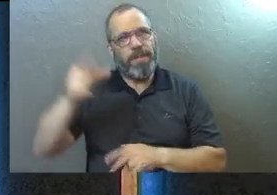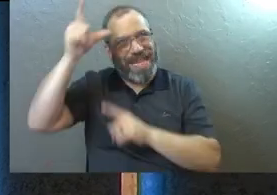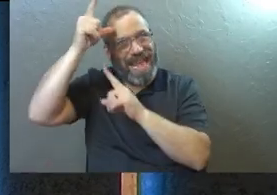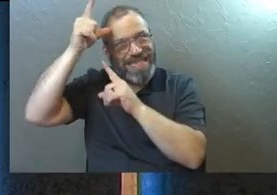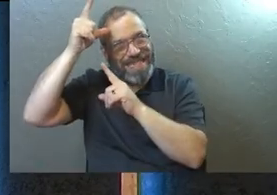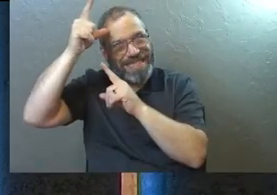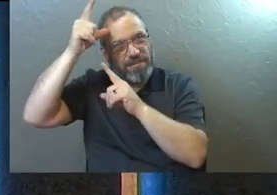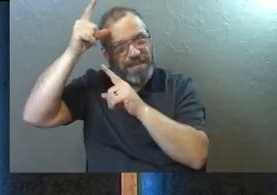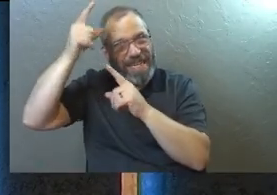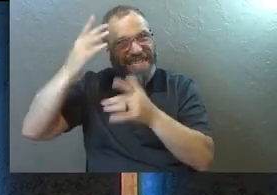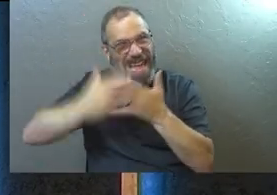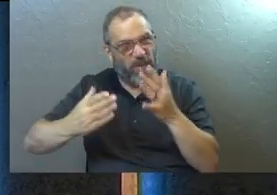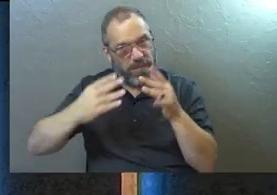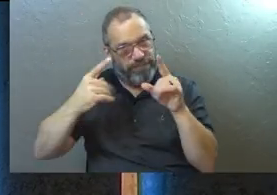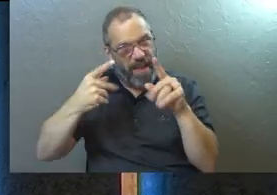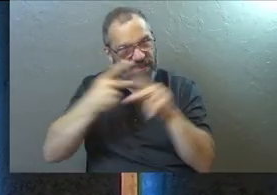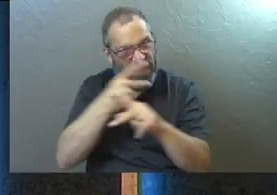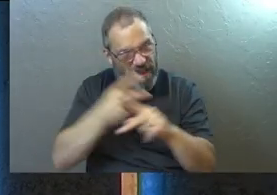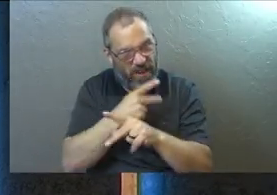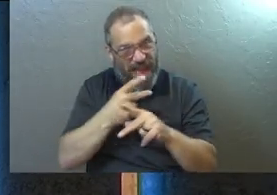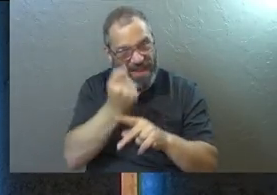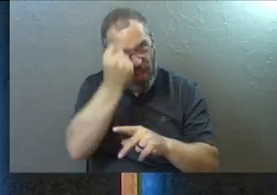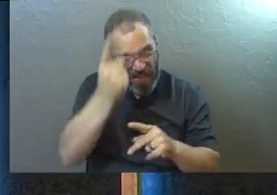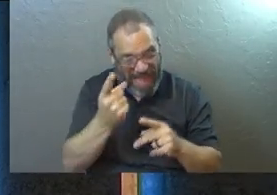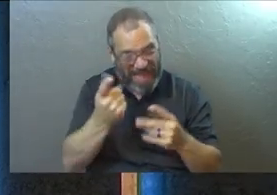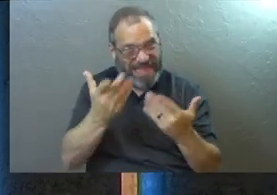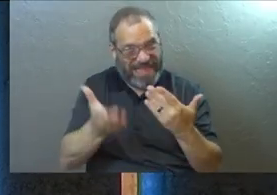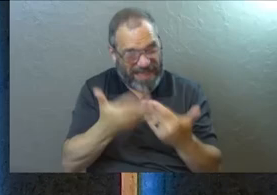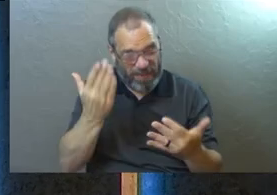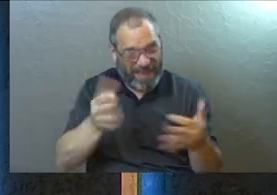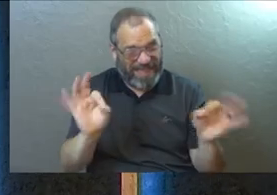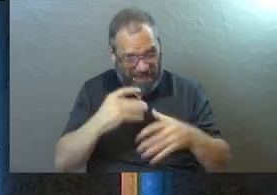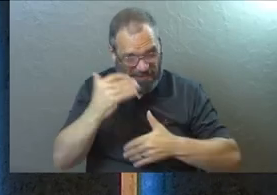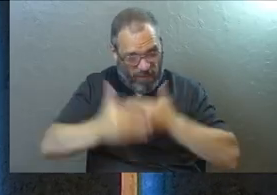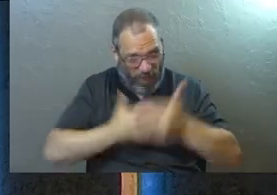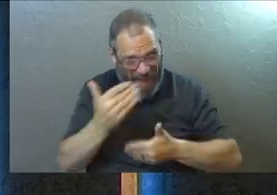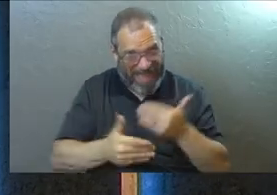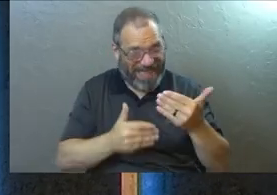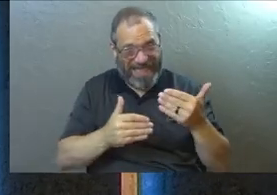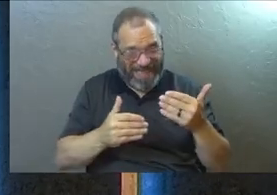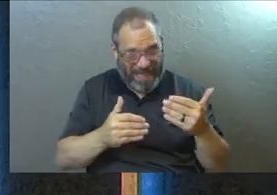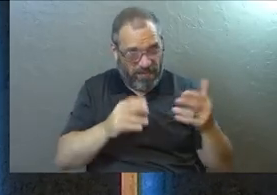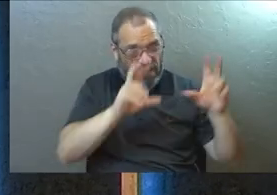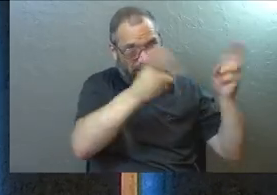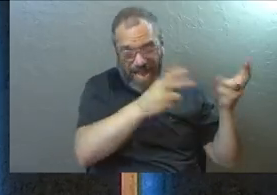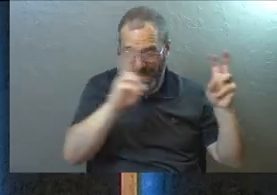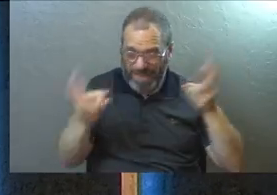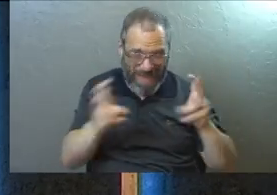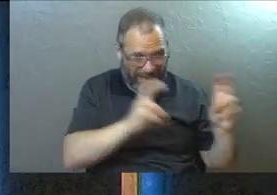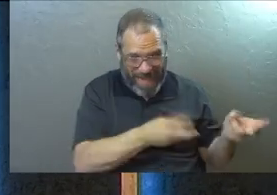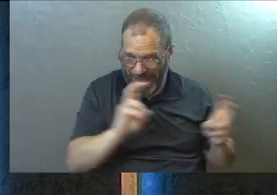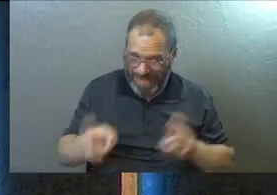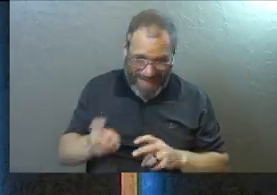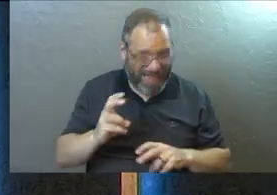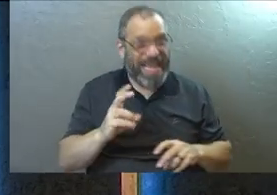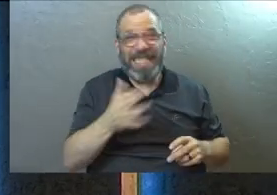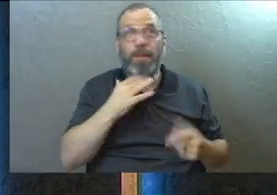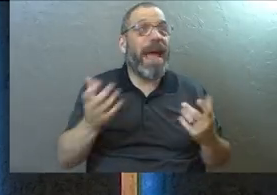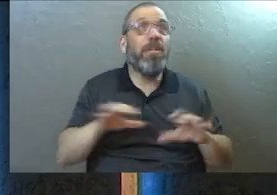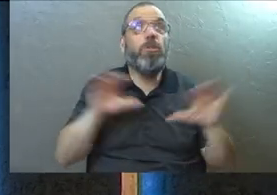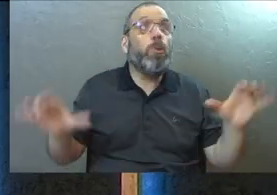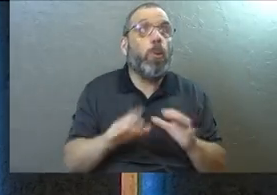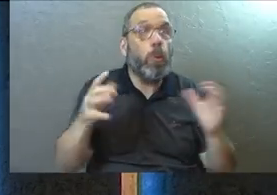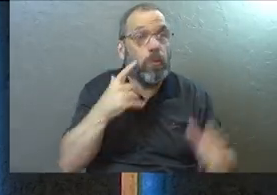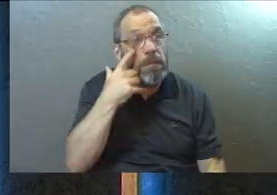logic stuff, pastor. Just give me the stuff I can understand. The stuff I can process. The stuff I can categorize. Give me that kind of stuff. Give me something to